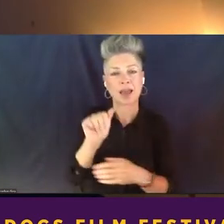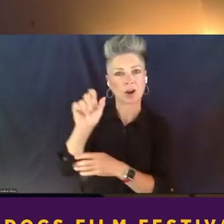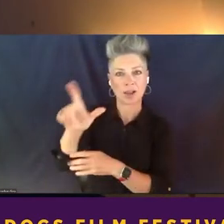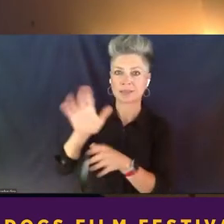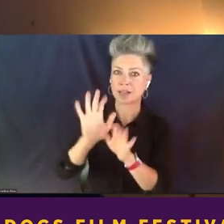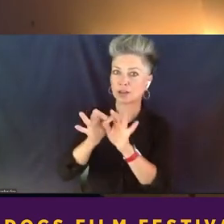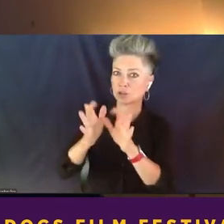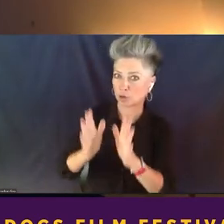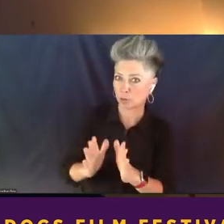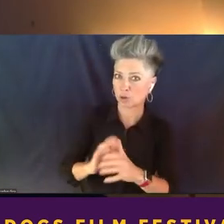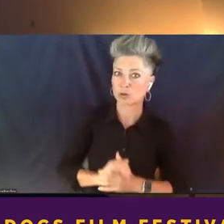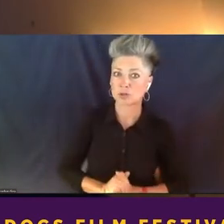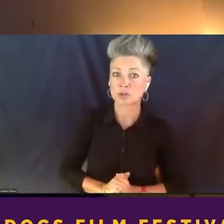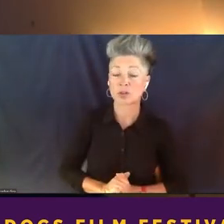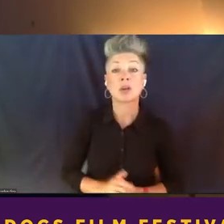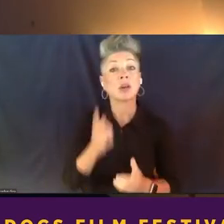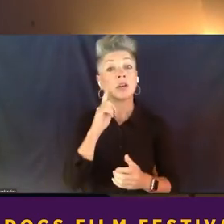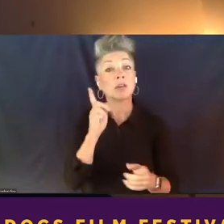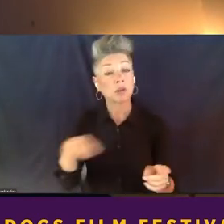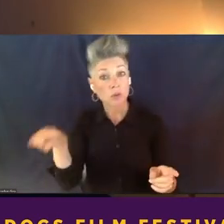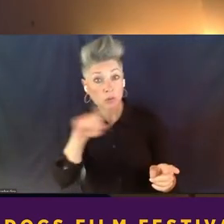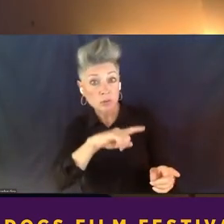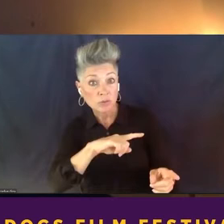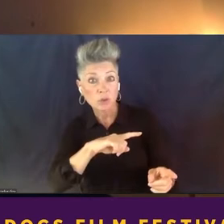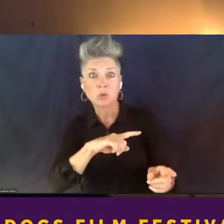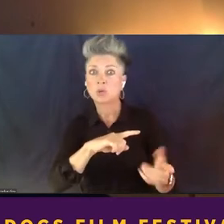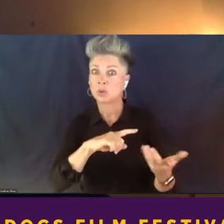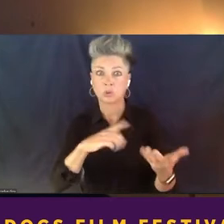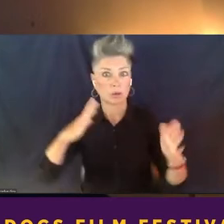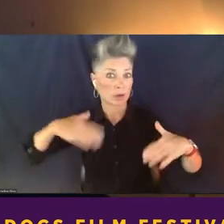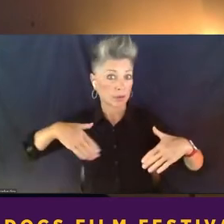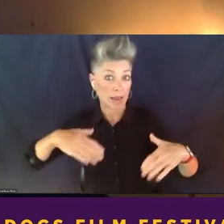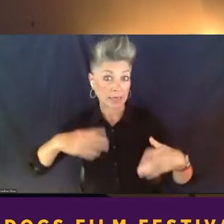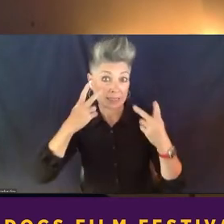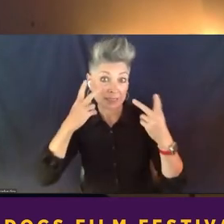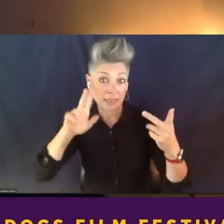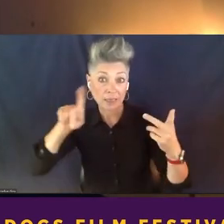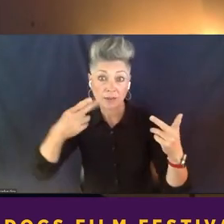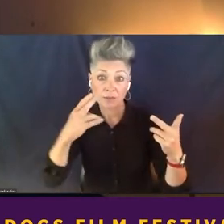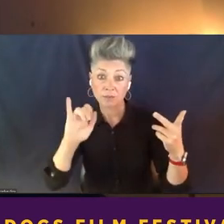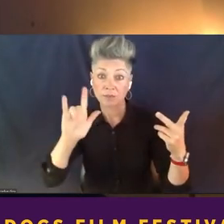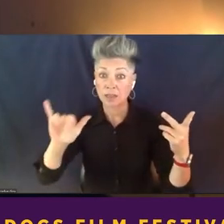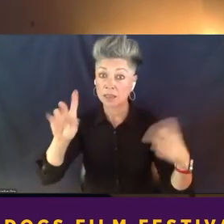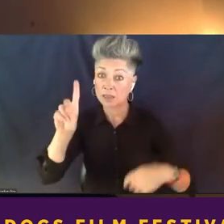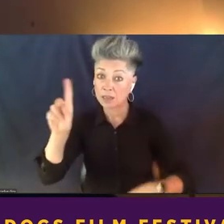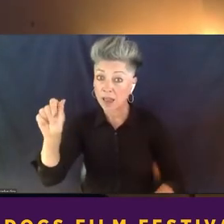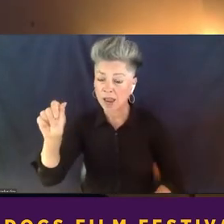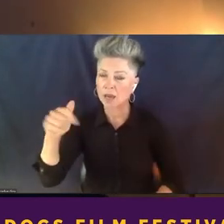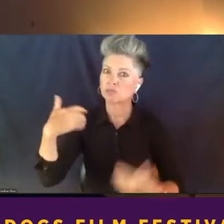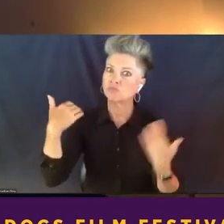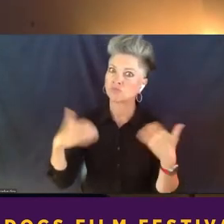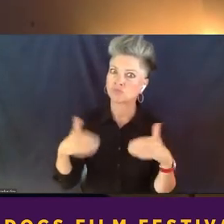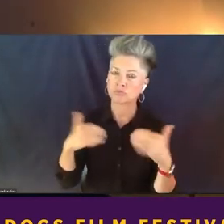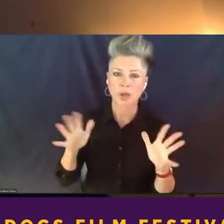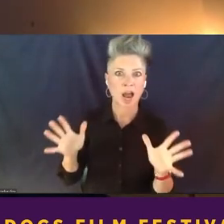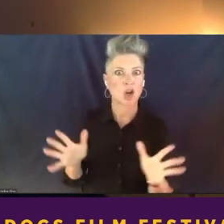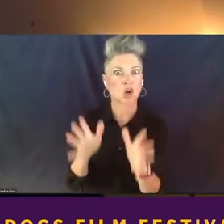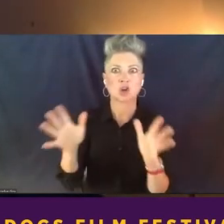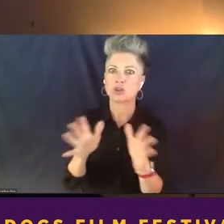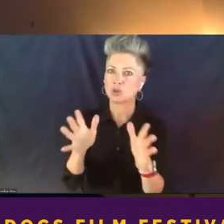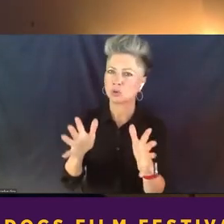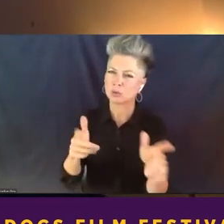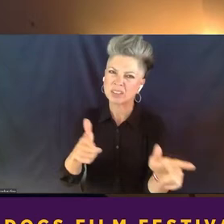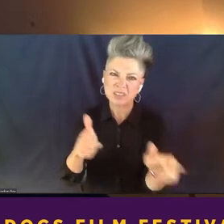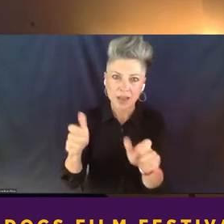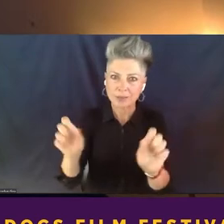interpreters. For those of you who have not yet seen Philly DA, I urge you at your earliest convenience